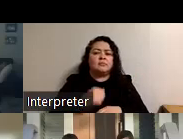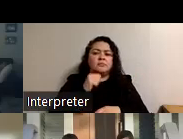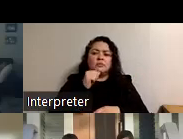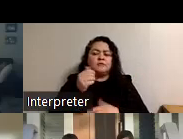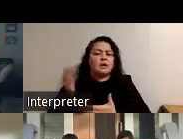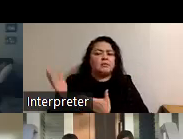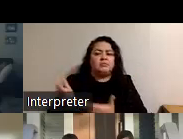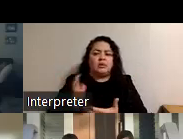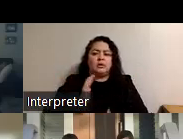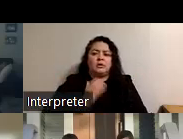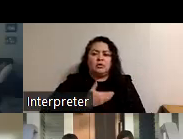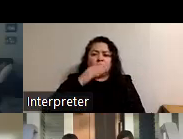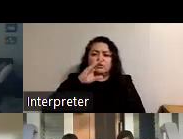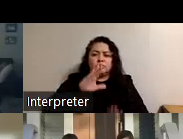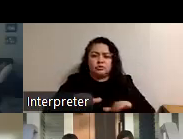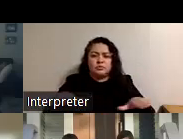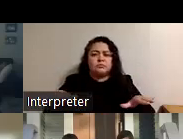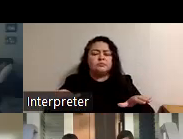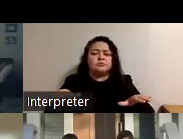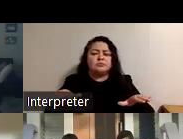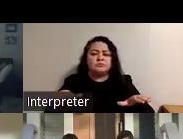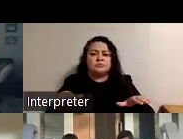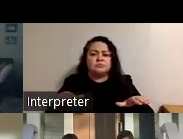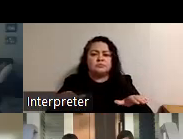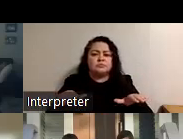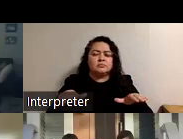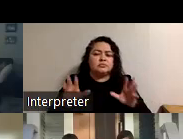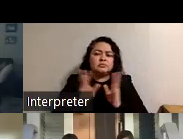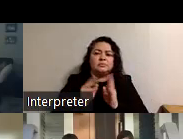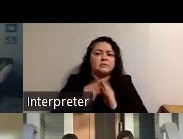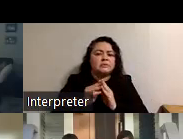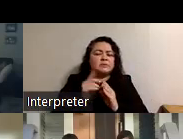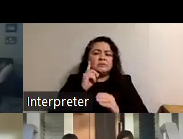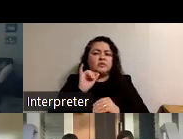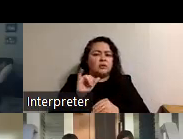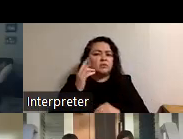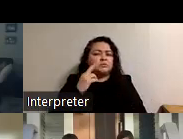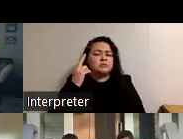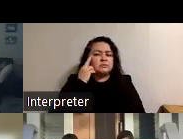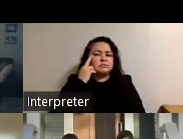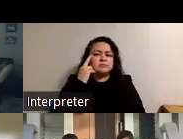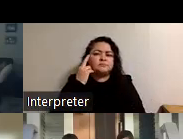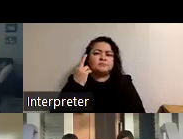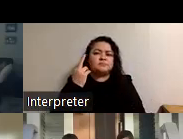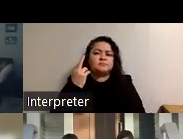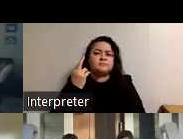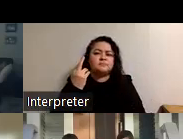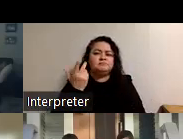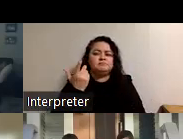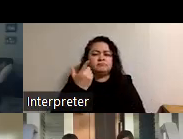our kids um to the two meetings for that reason um because